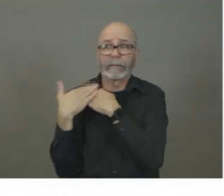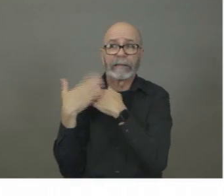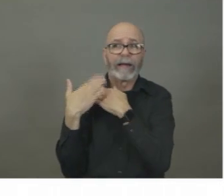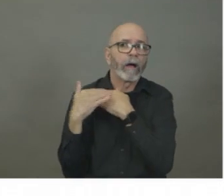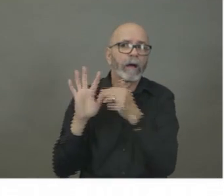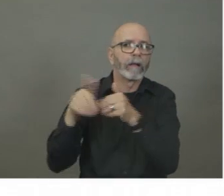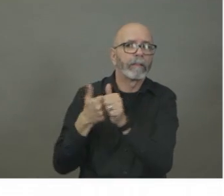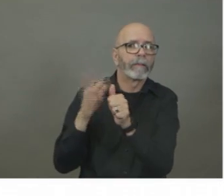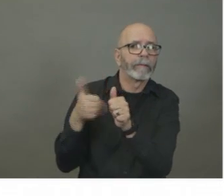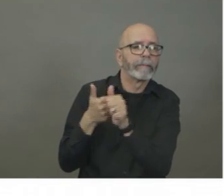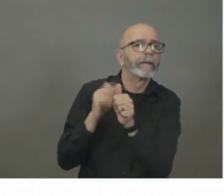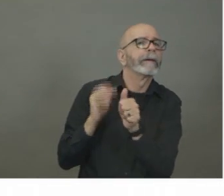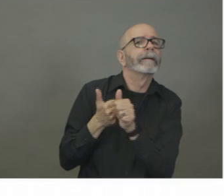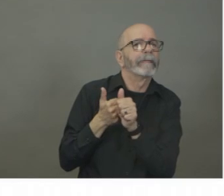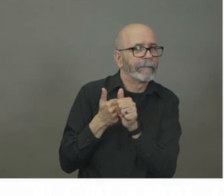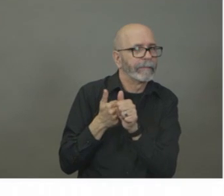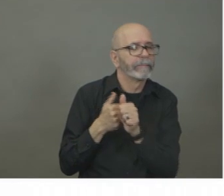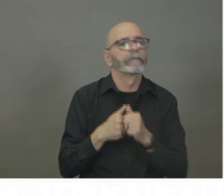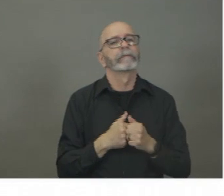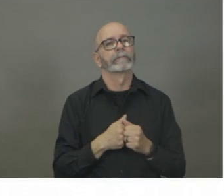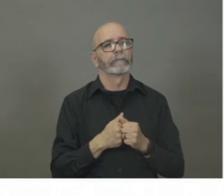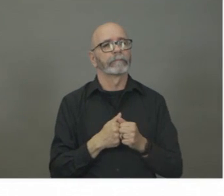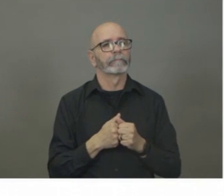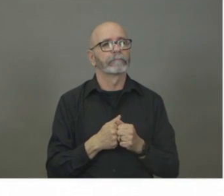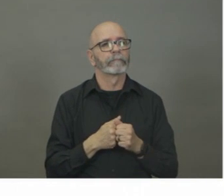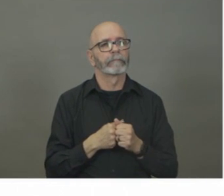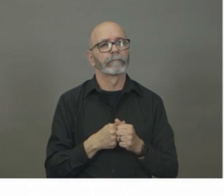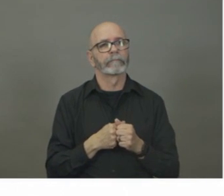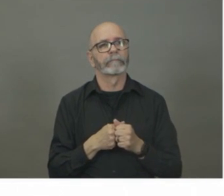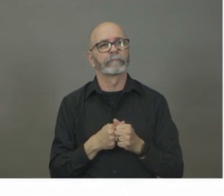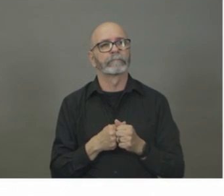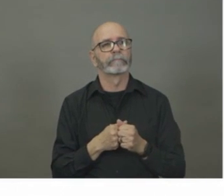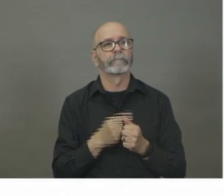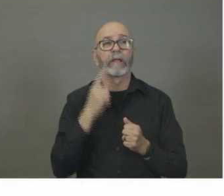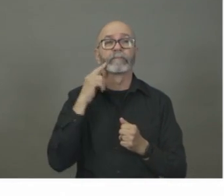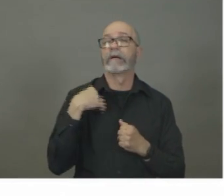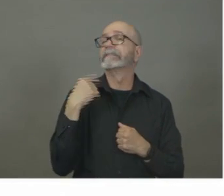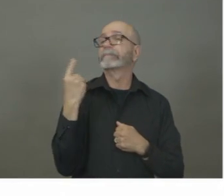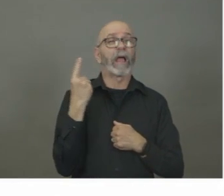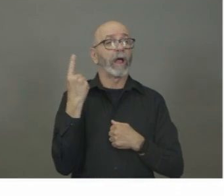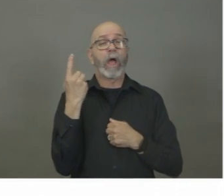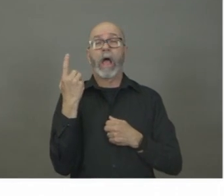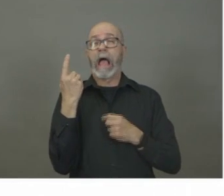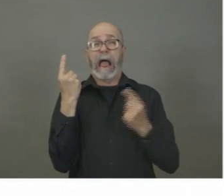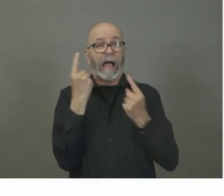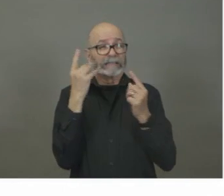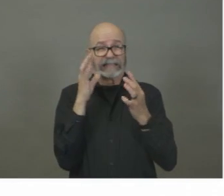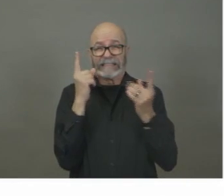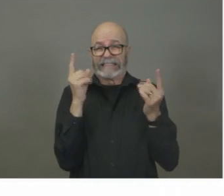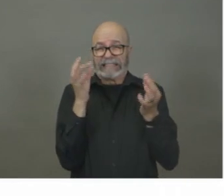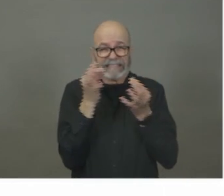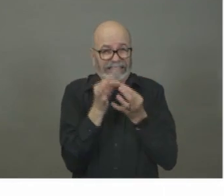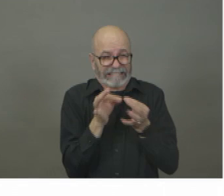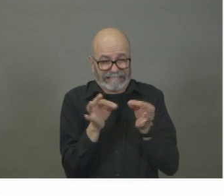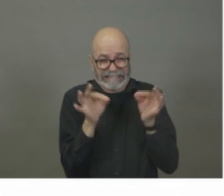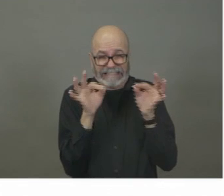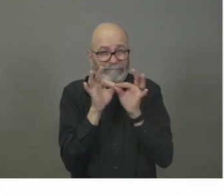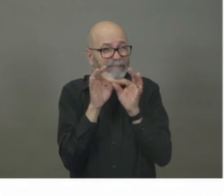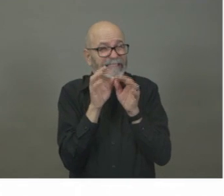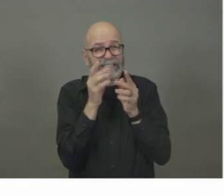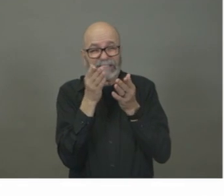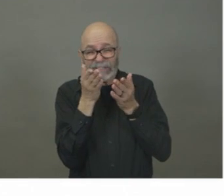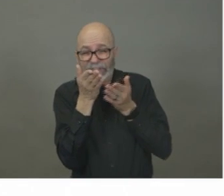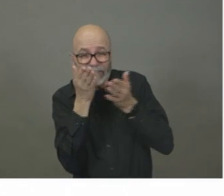emergencies. And that is always focused on what are the critical services you need to maintain and how do you direct resources to